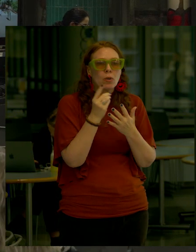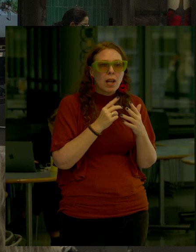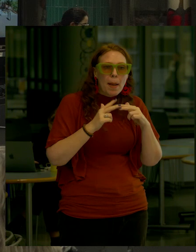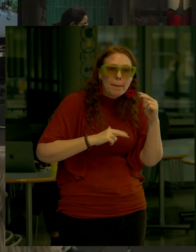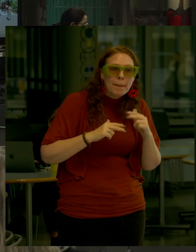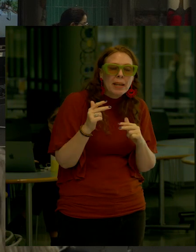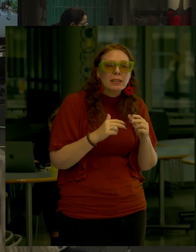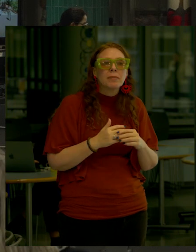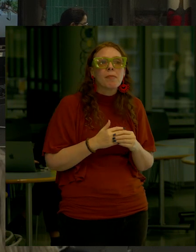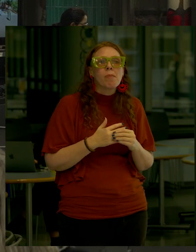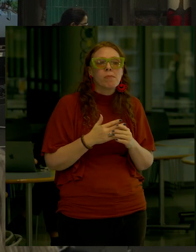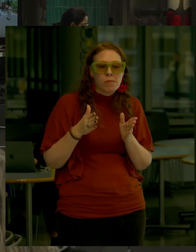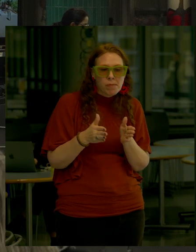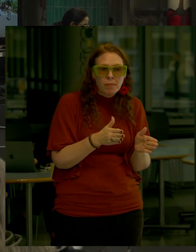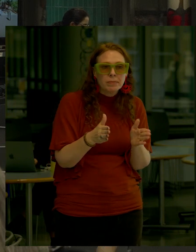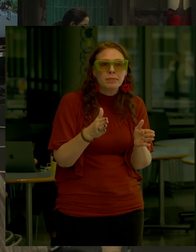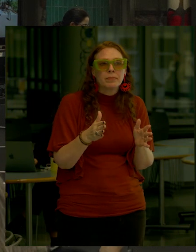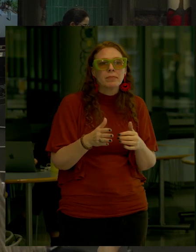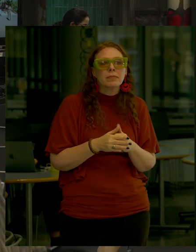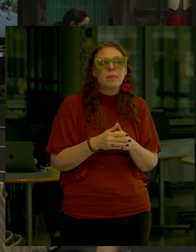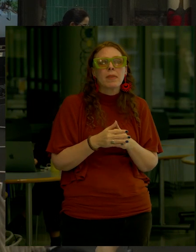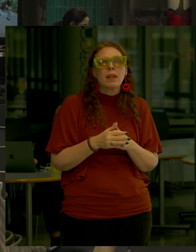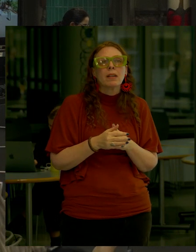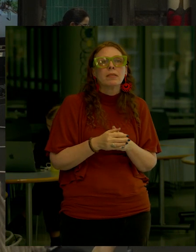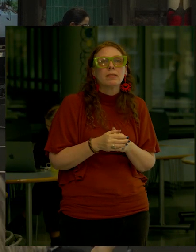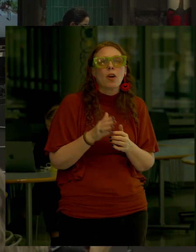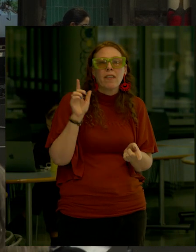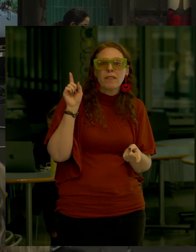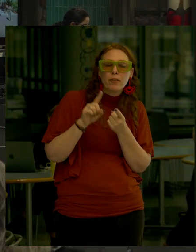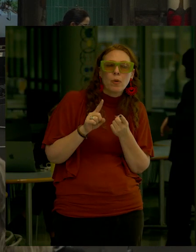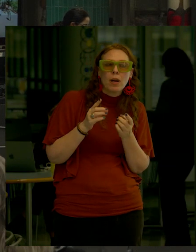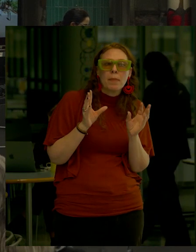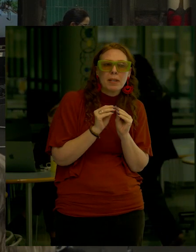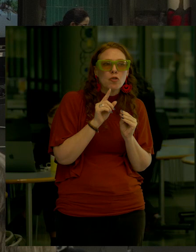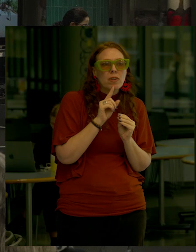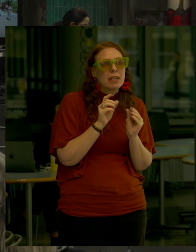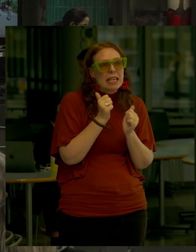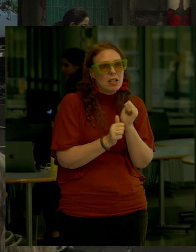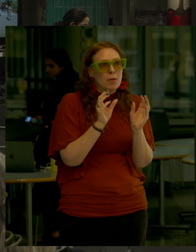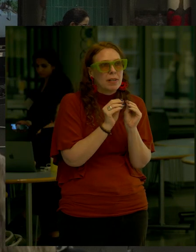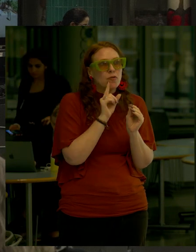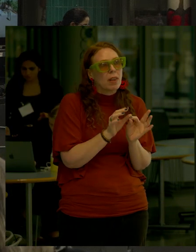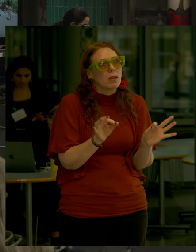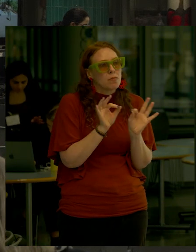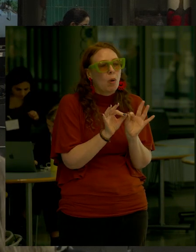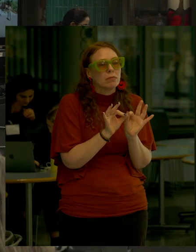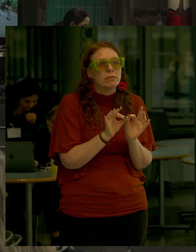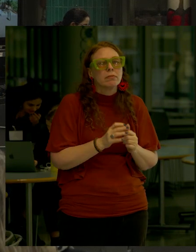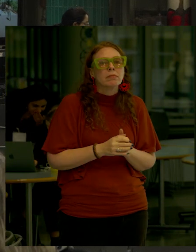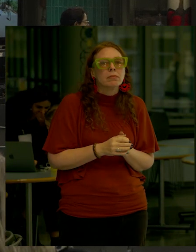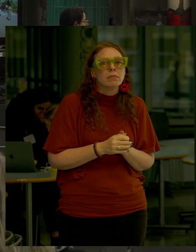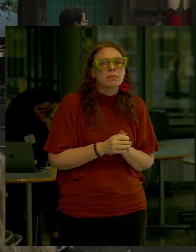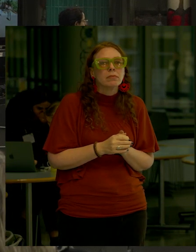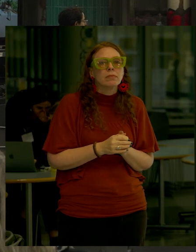build that path is no longer being taken There are much fewer of these meetings And so each meeting really counts and it's critical And so one